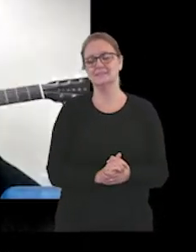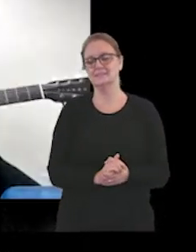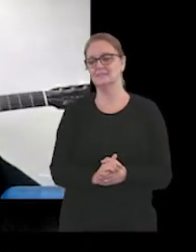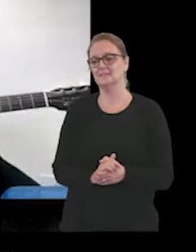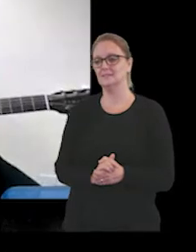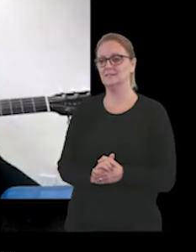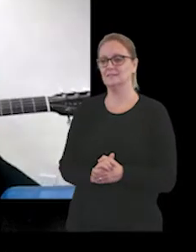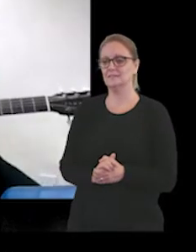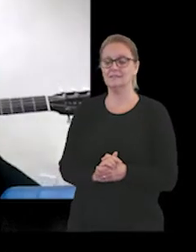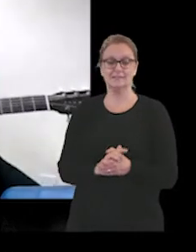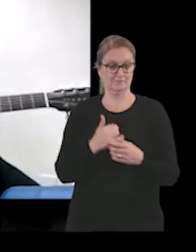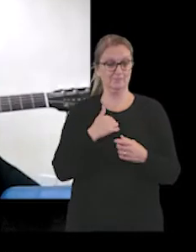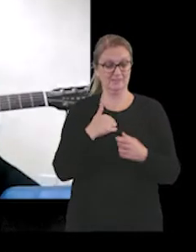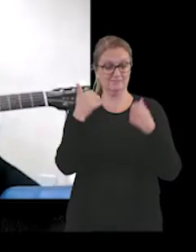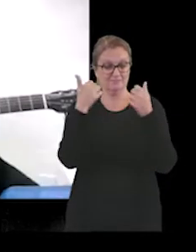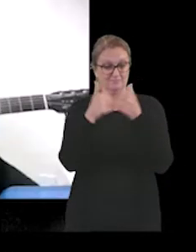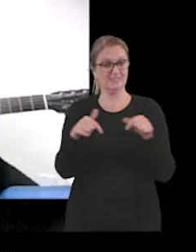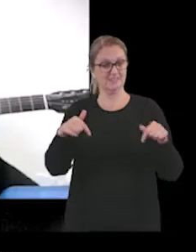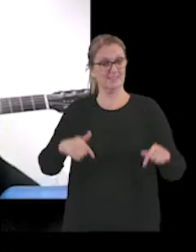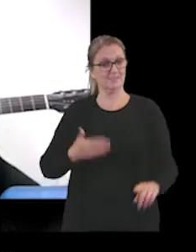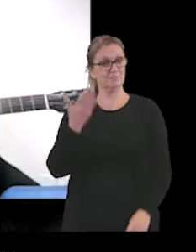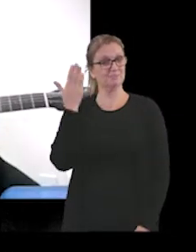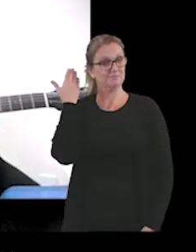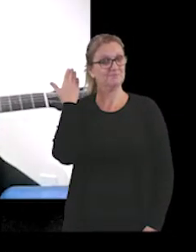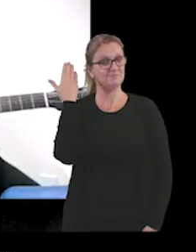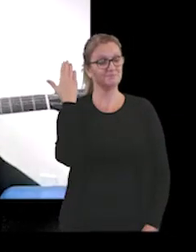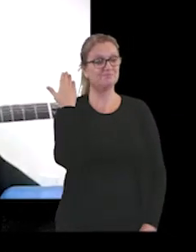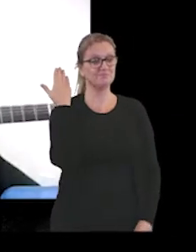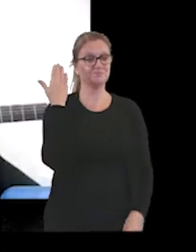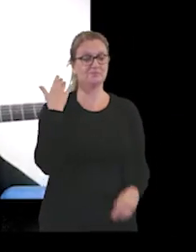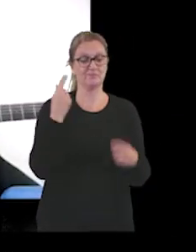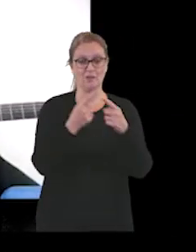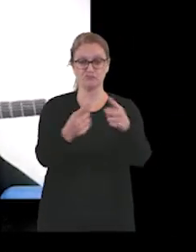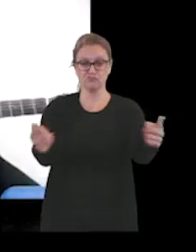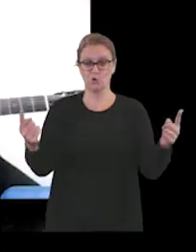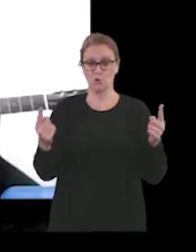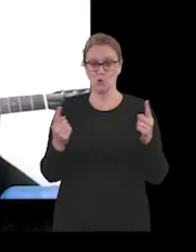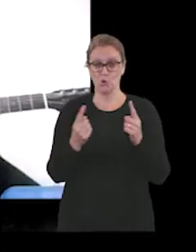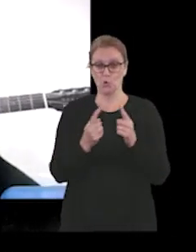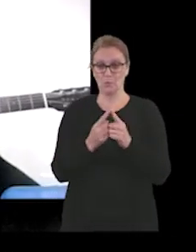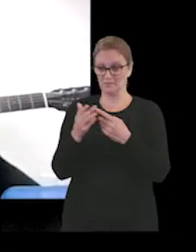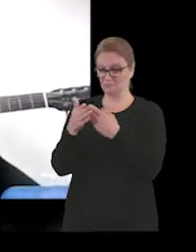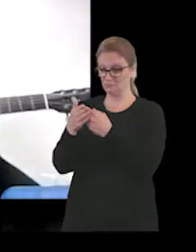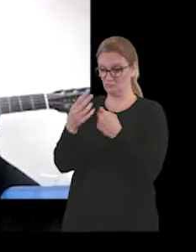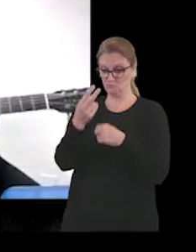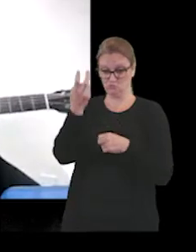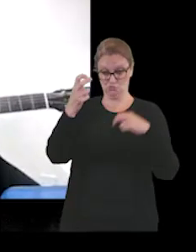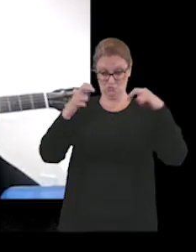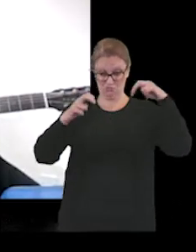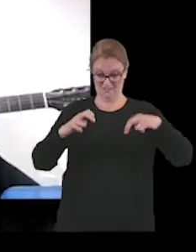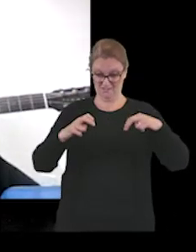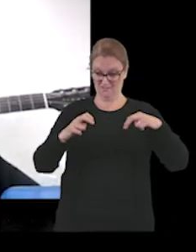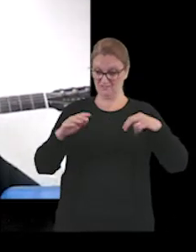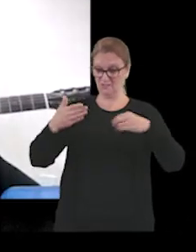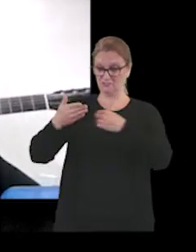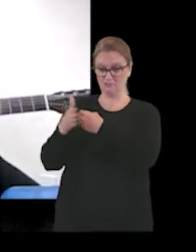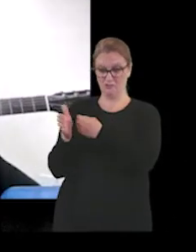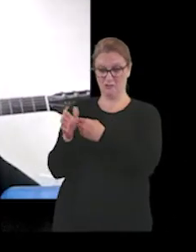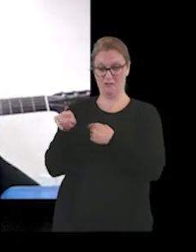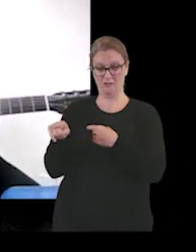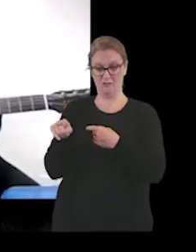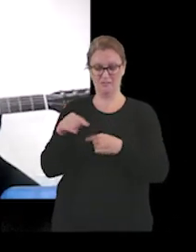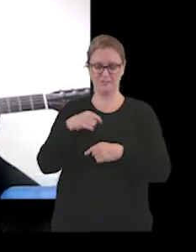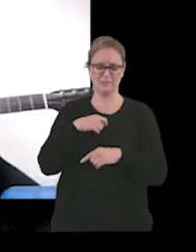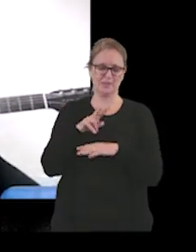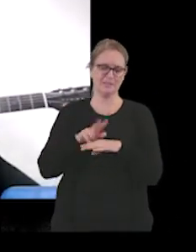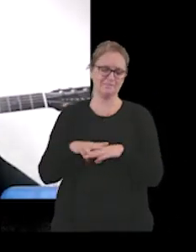I've been here before. A room, two chairs and a door. before. I picked myself up